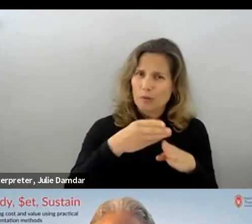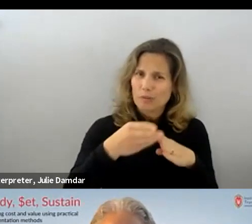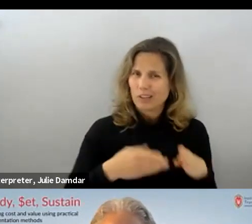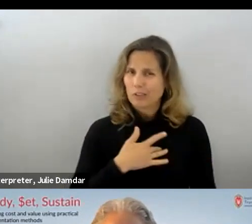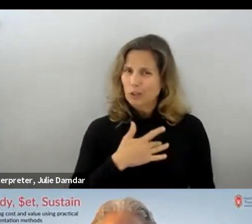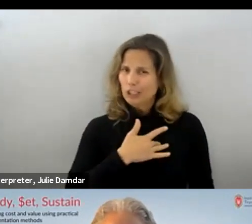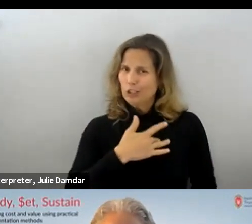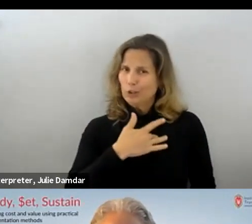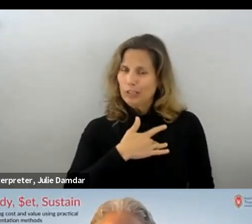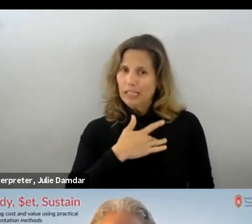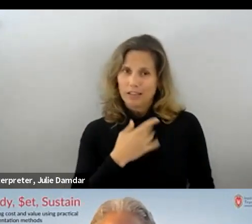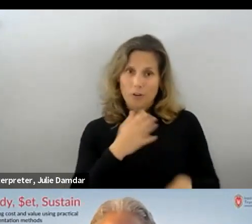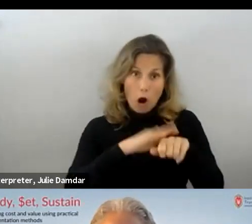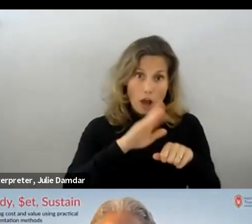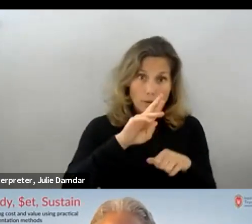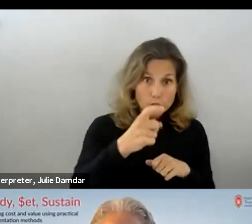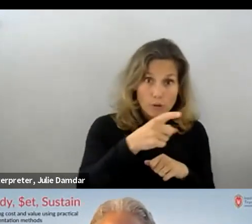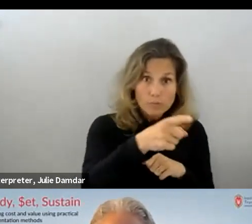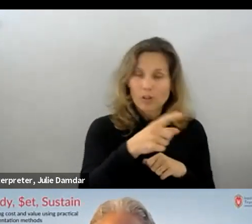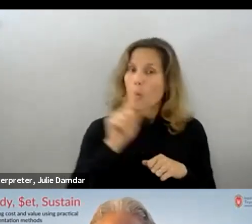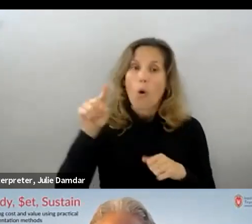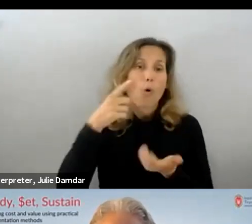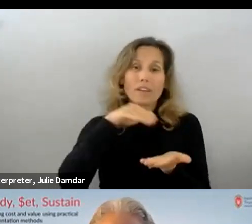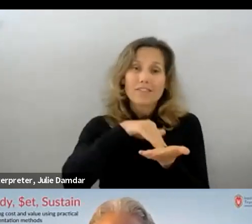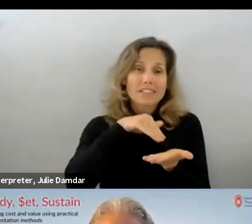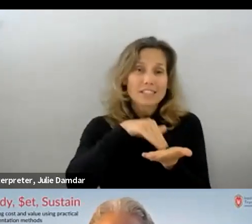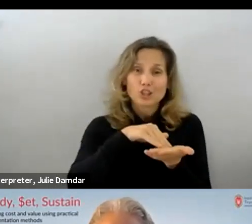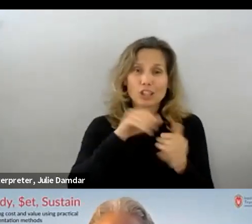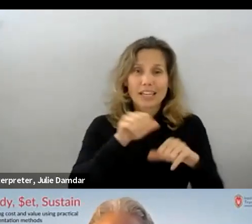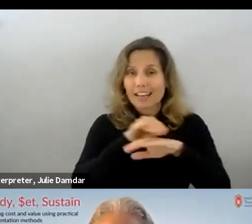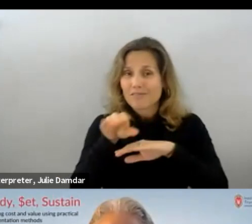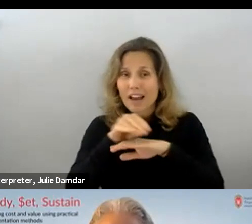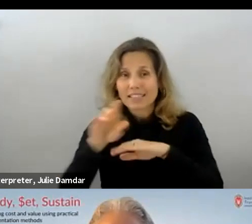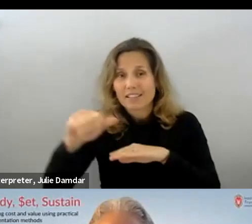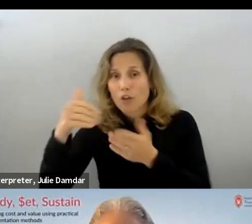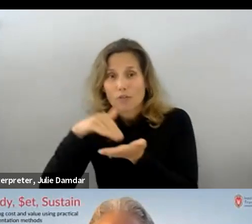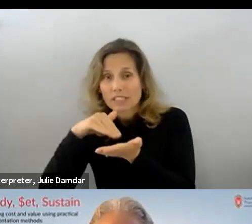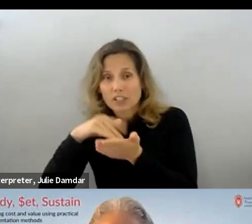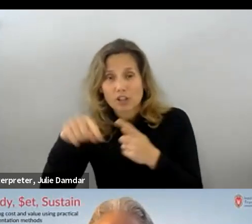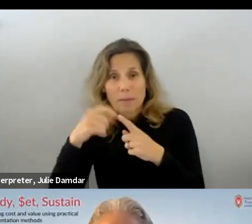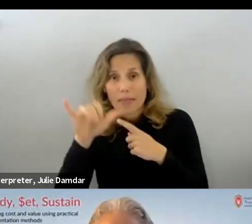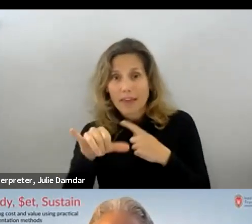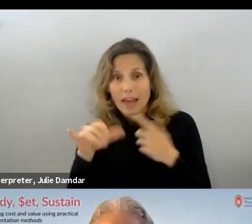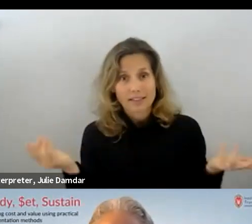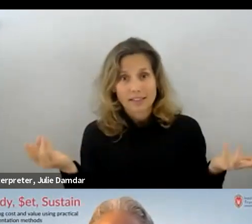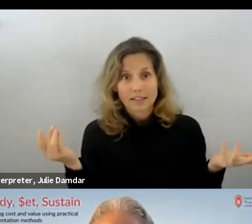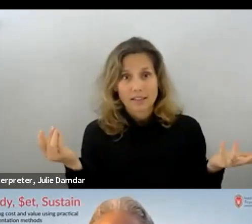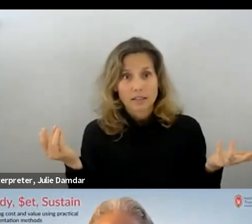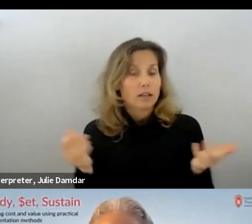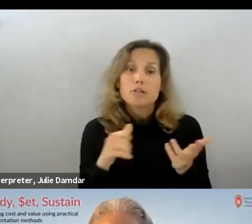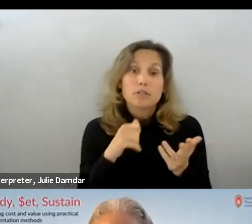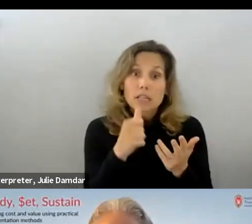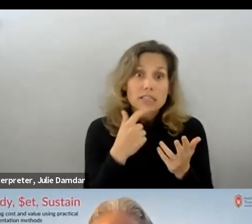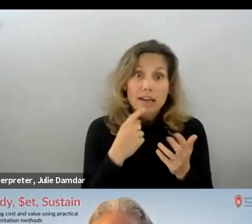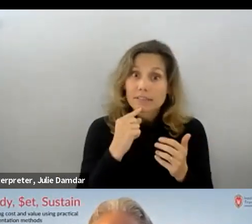that's an issue that only a physician can advise another physician on, which doesn't have very significant cost consequences.